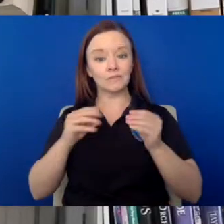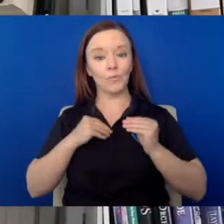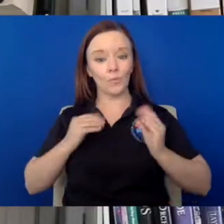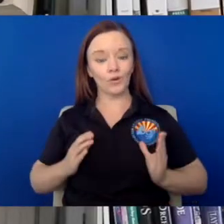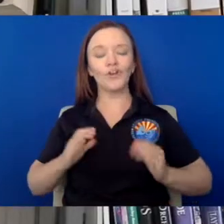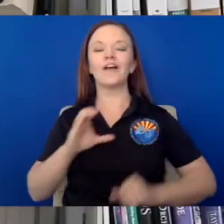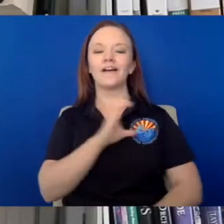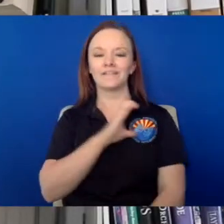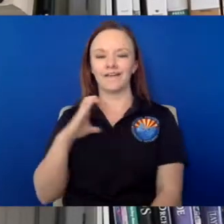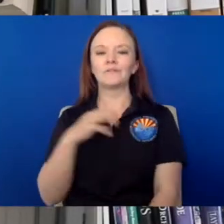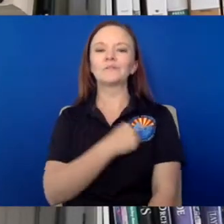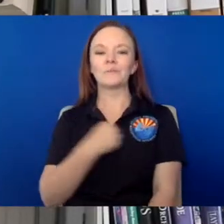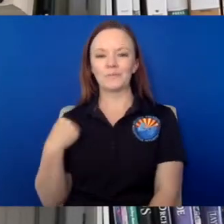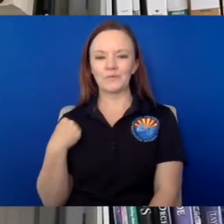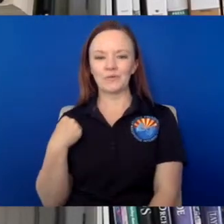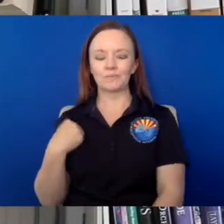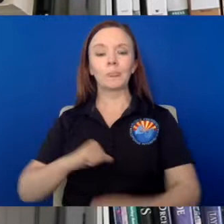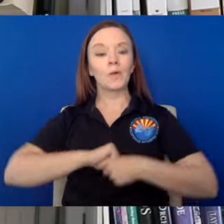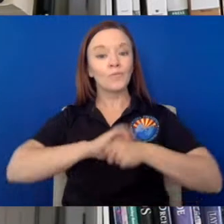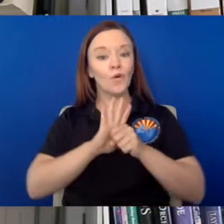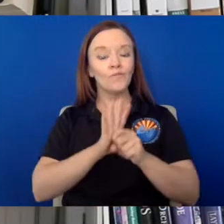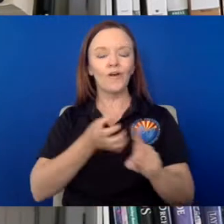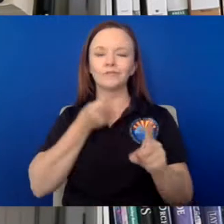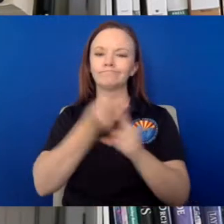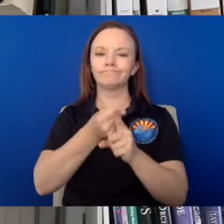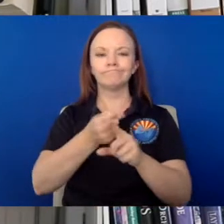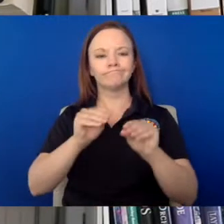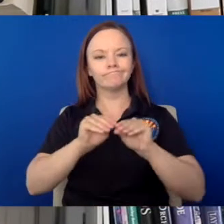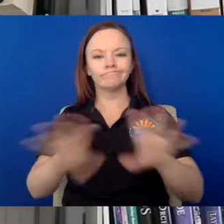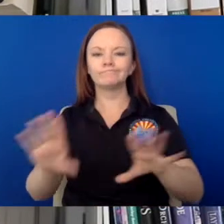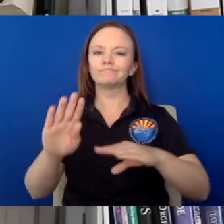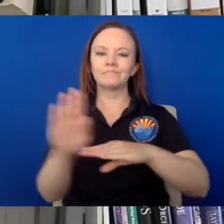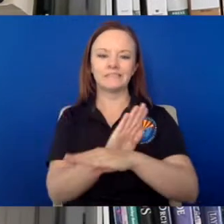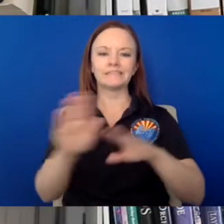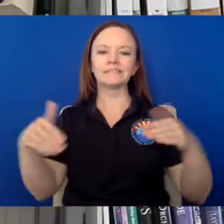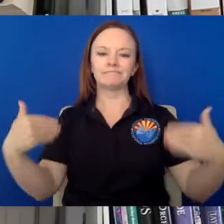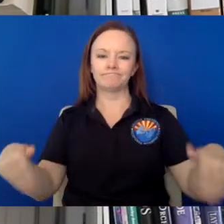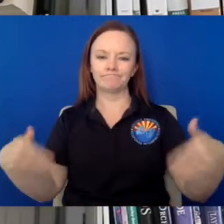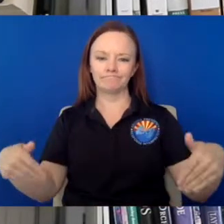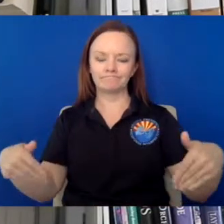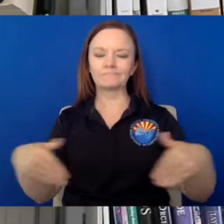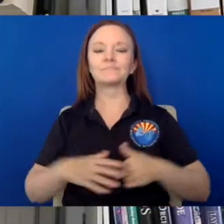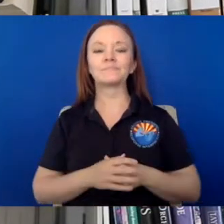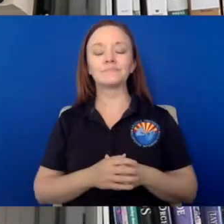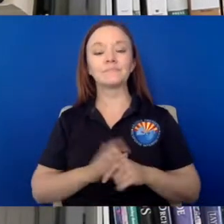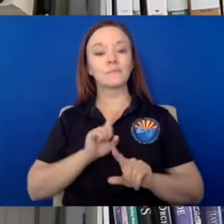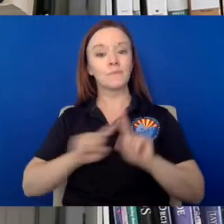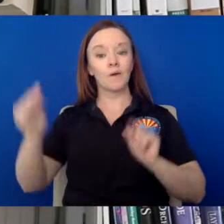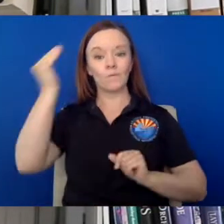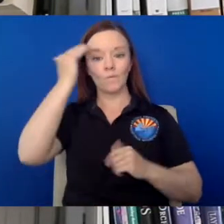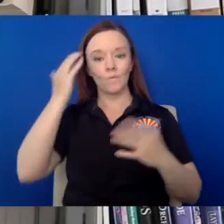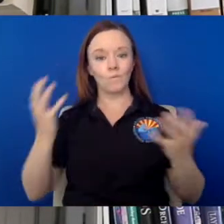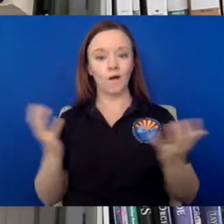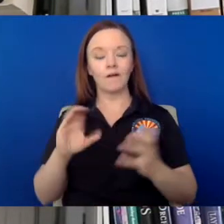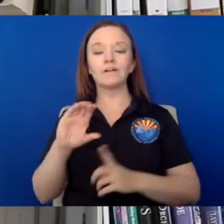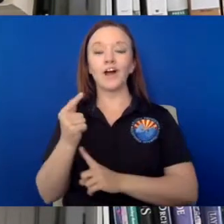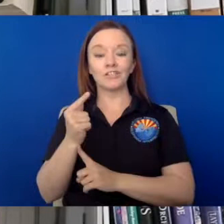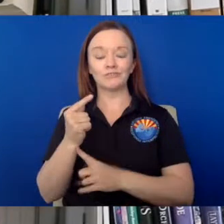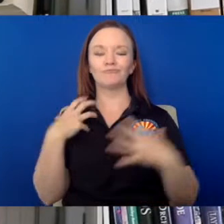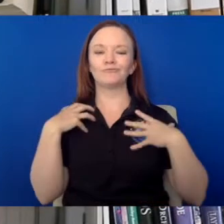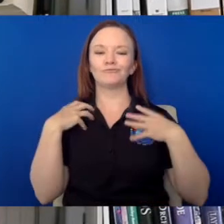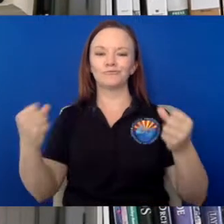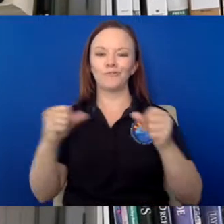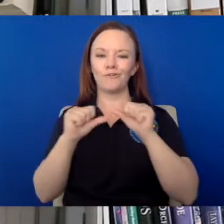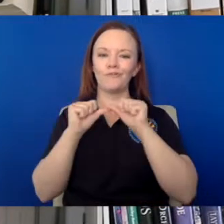COVID-19 has impacted businesses big and small. One thing I know for sure is that Casa Grande is